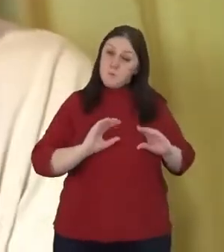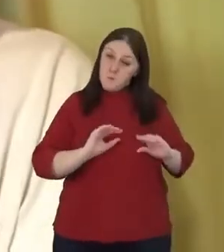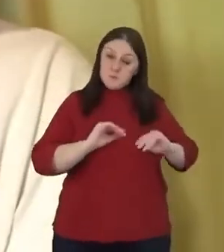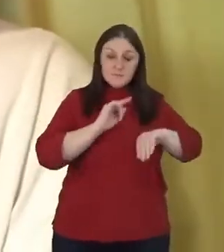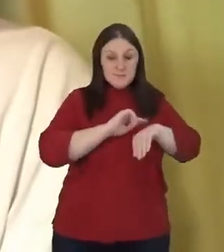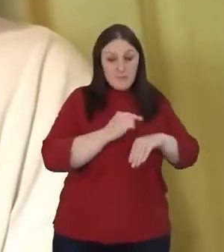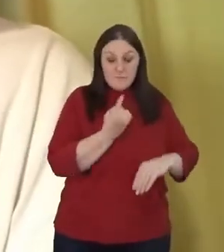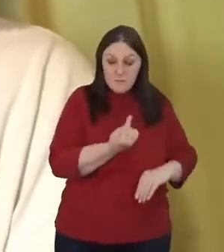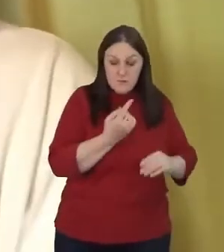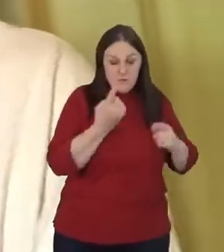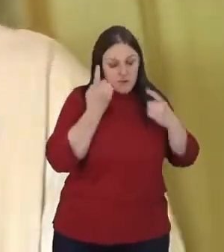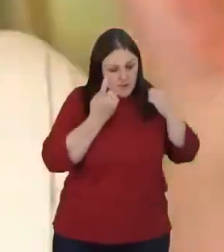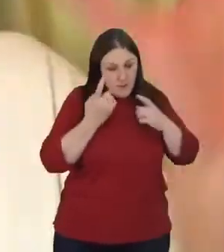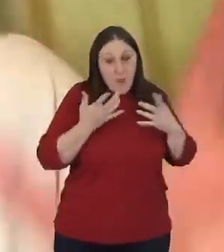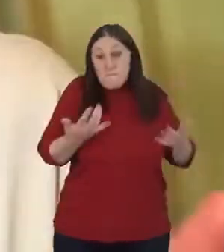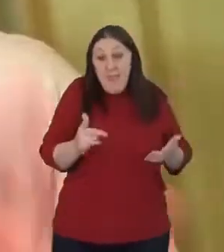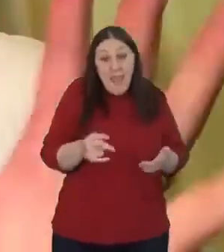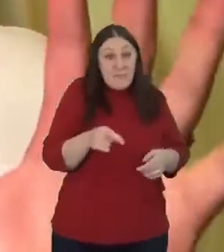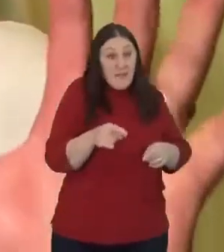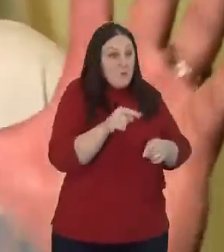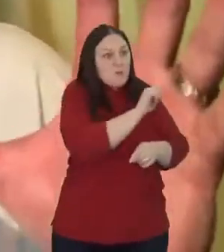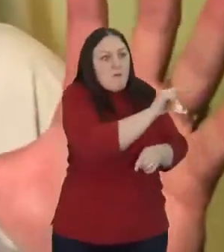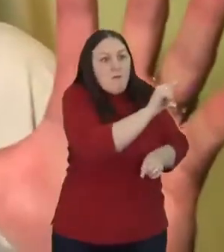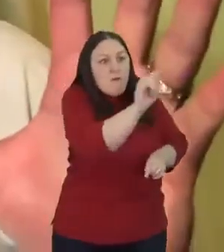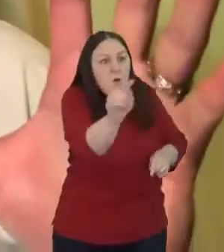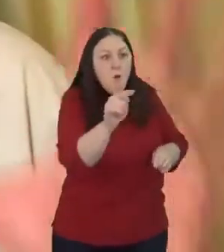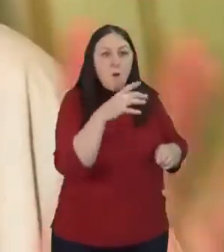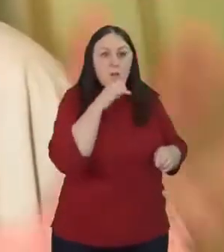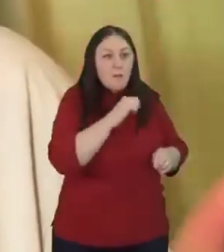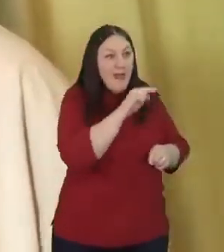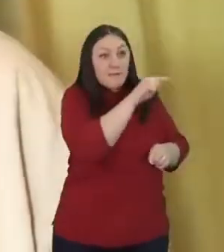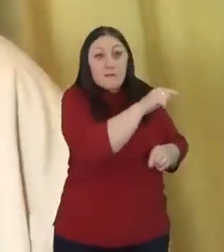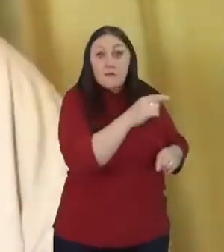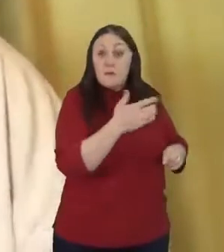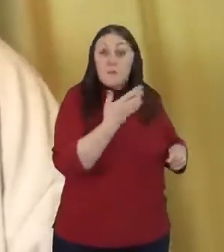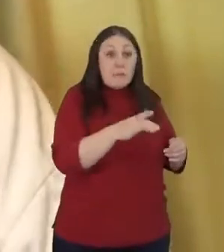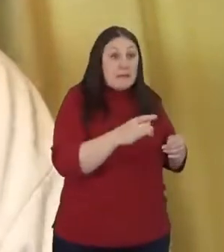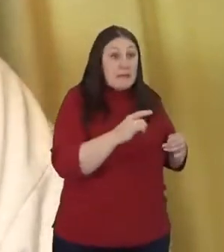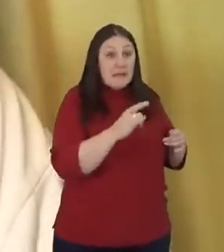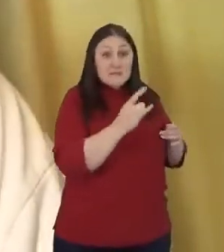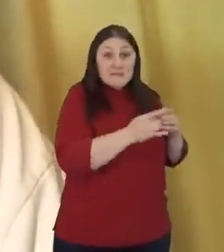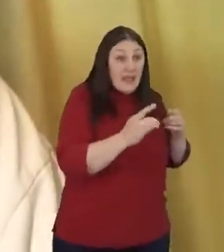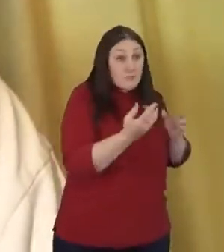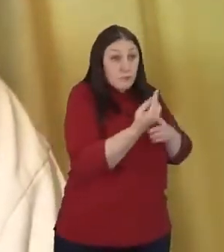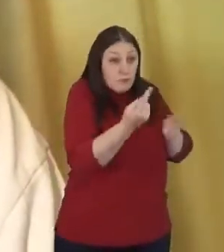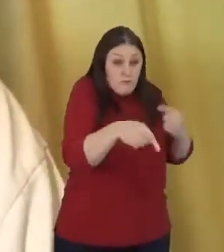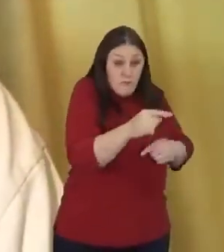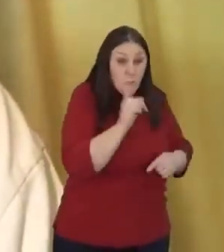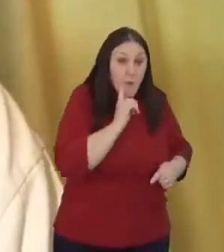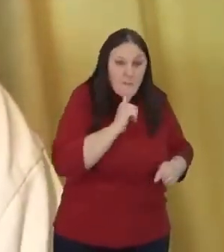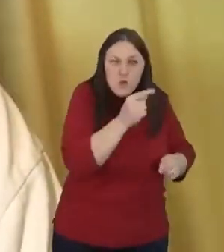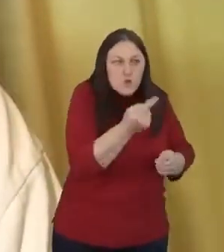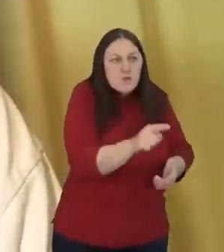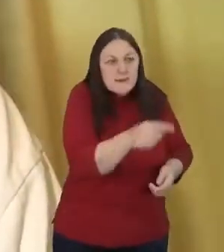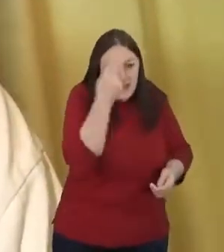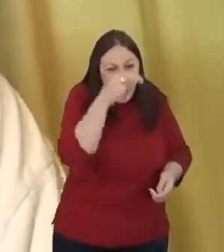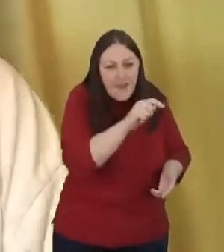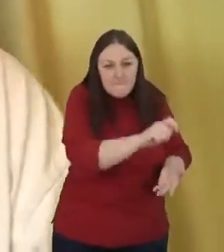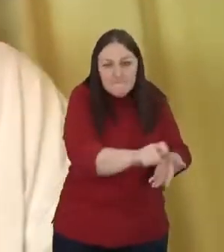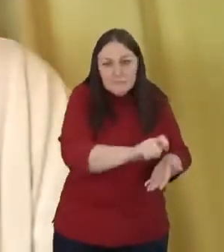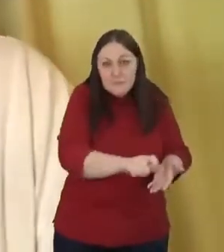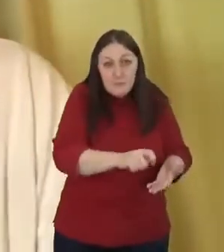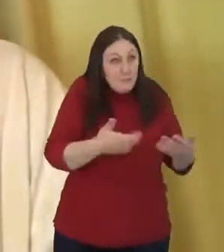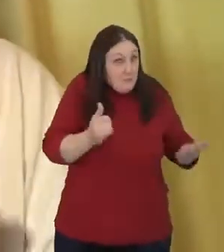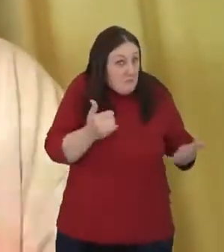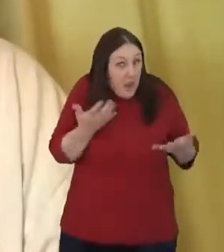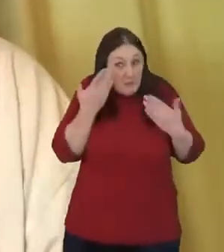the women, the guys had slept with. I don't know what, you know, but what we do know is what he did next. He looks at all those men and